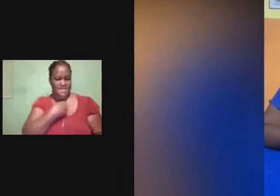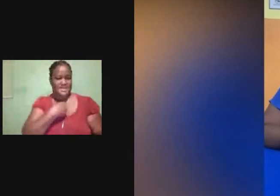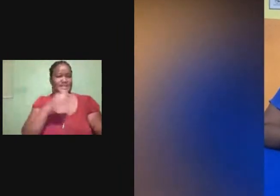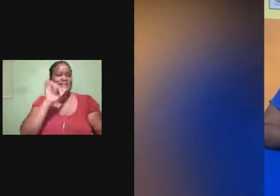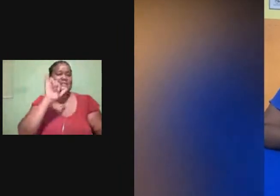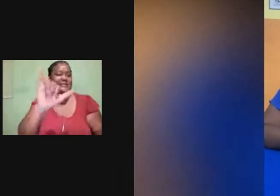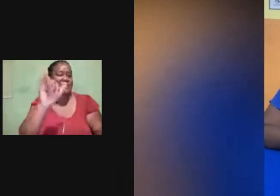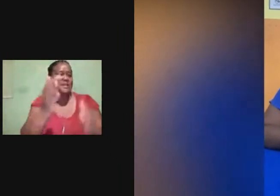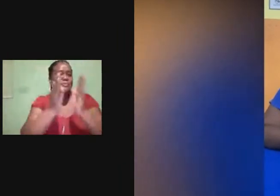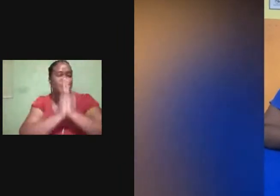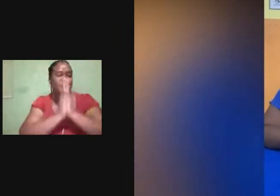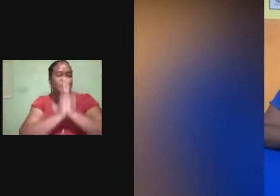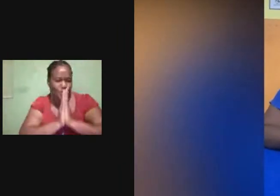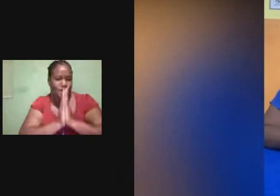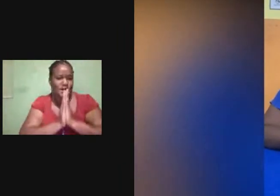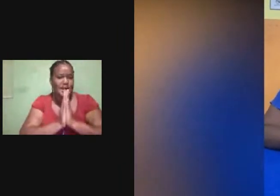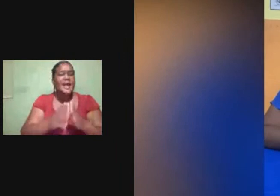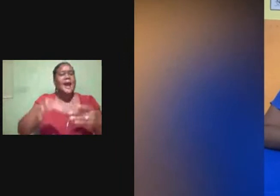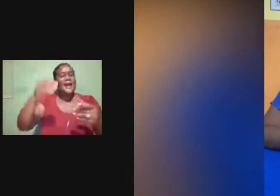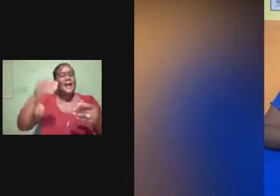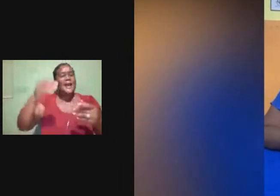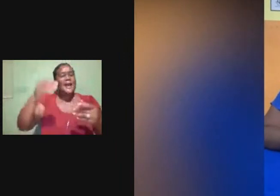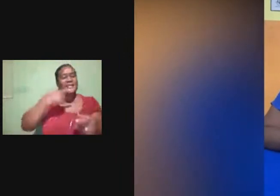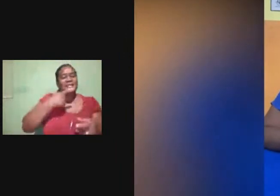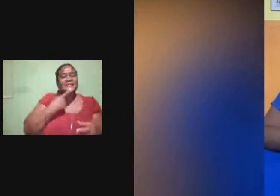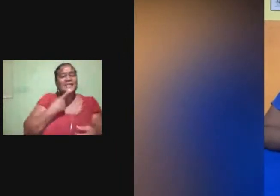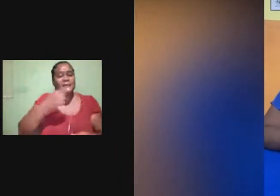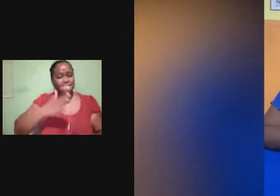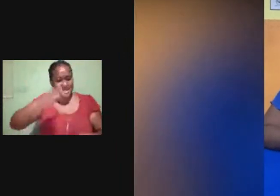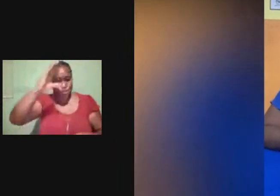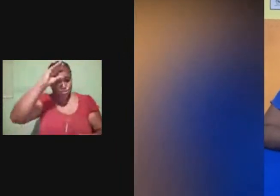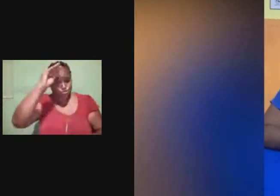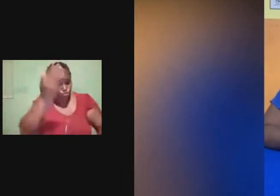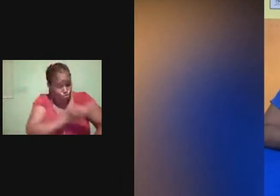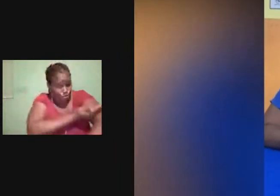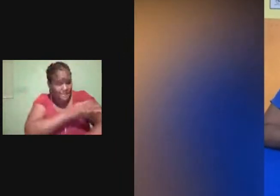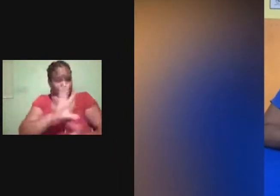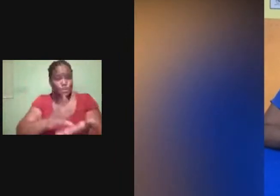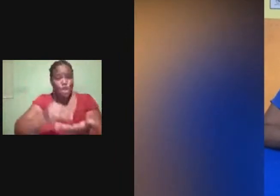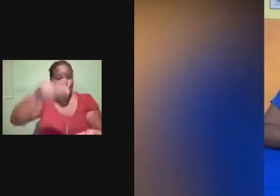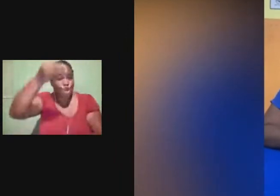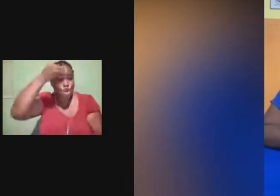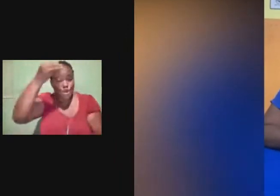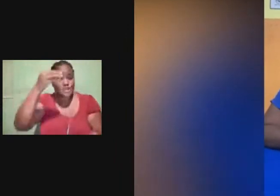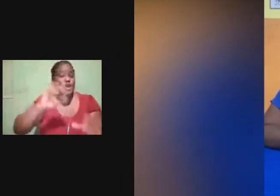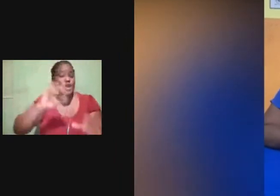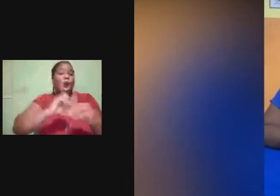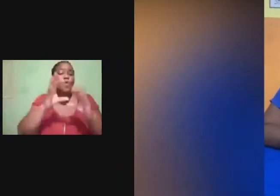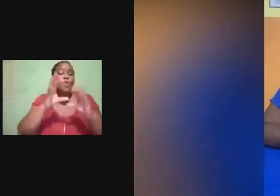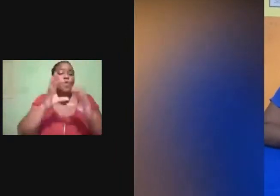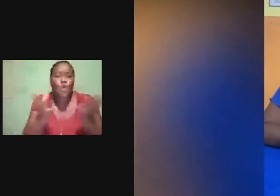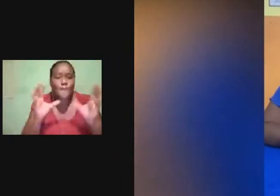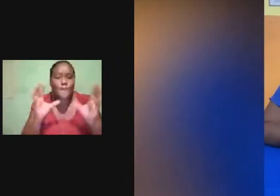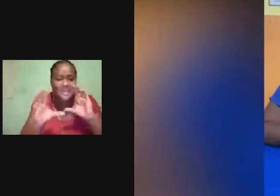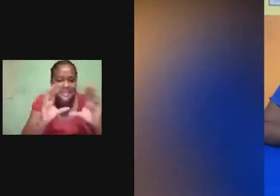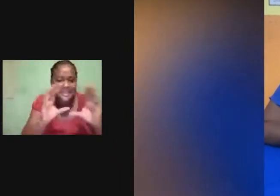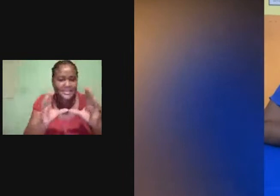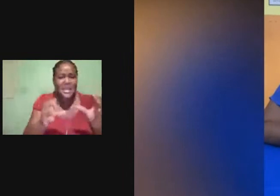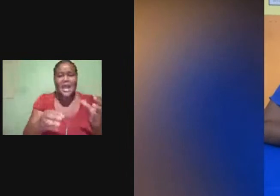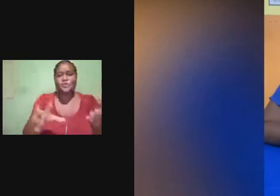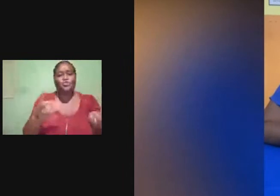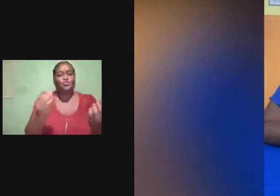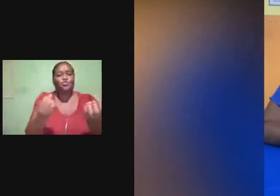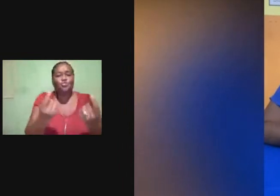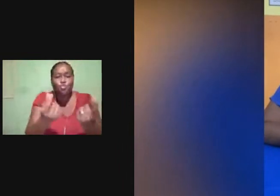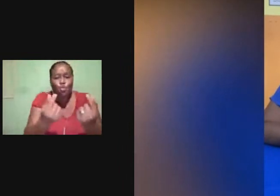is learning how to communicate. He's learning to do so many, many things. And